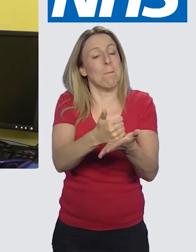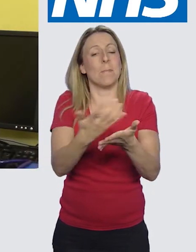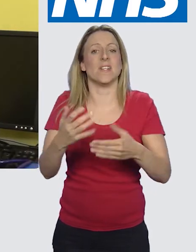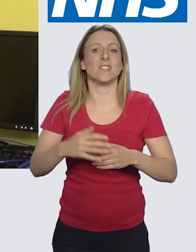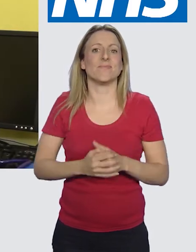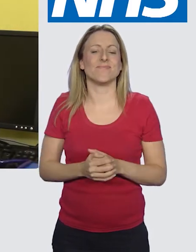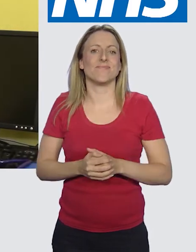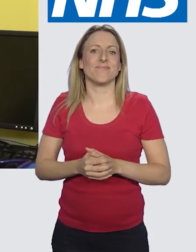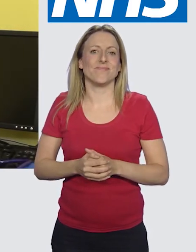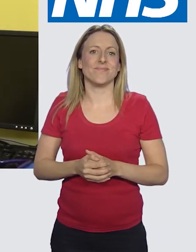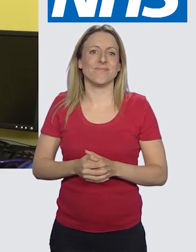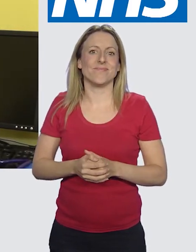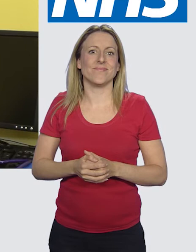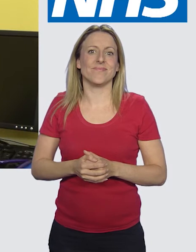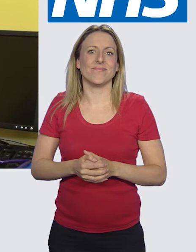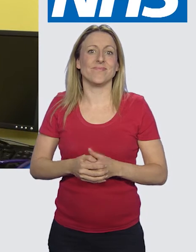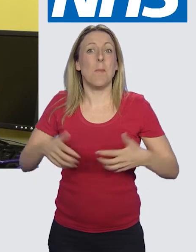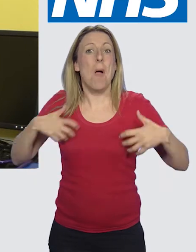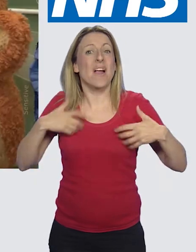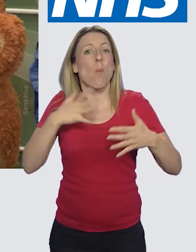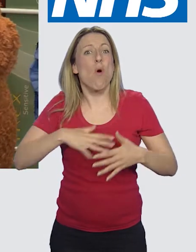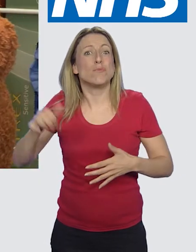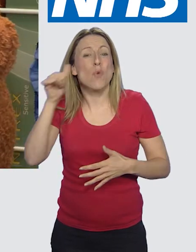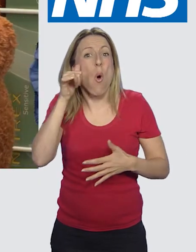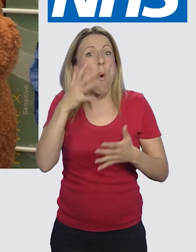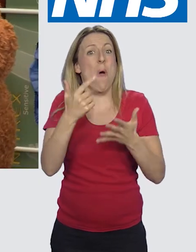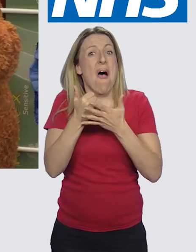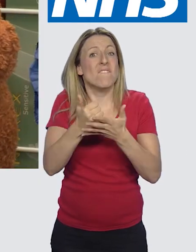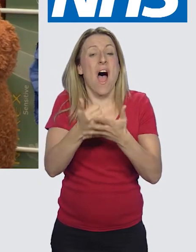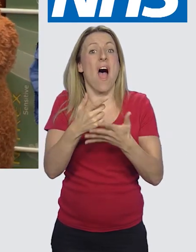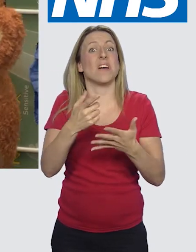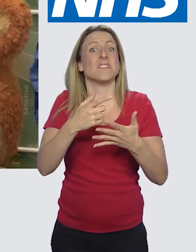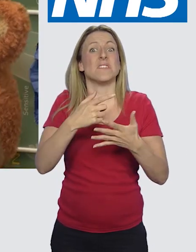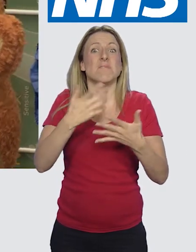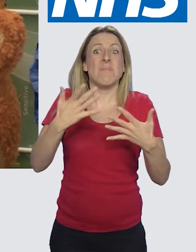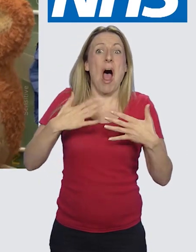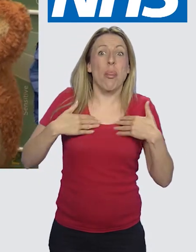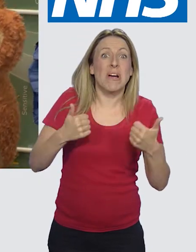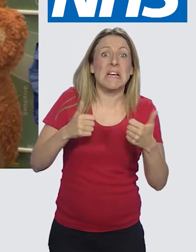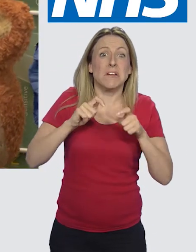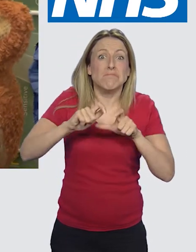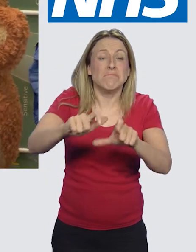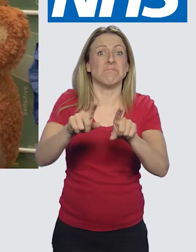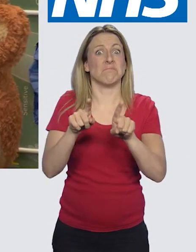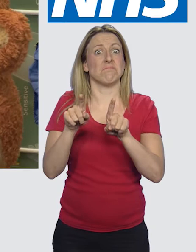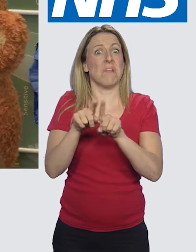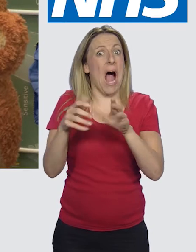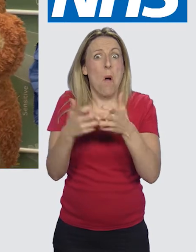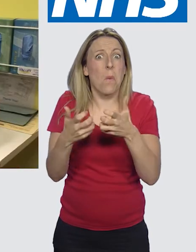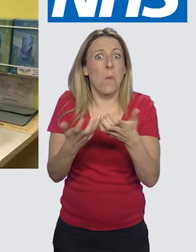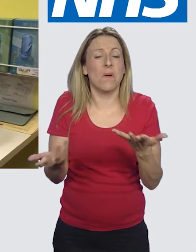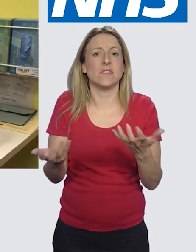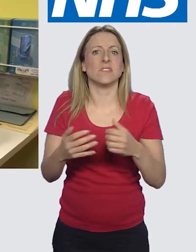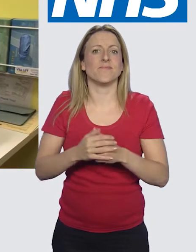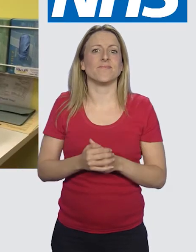GPs that work in walk-in centres and they will be able to help you. Monkey wonders if you have any tips on how we can all stay healthy, don't you Monkey?